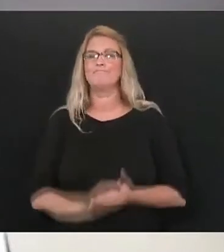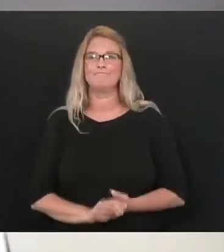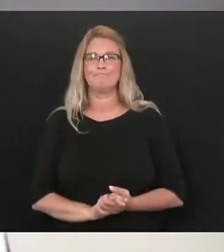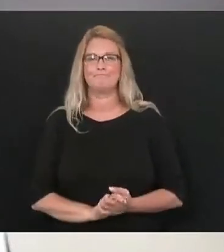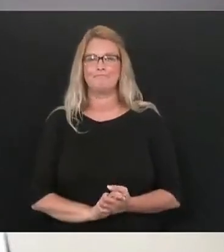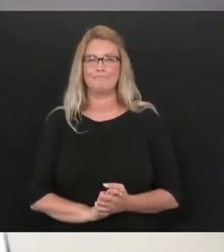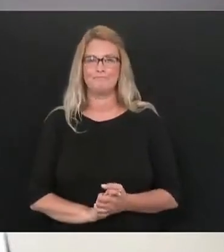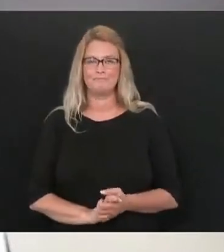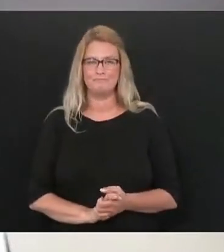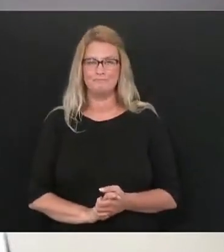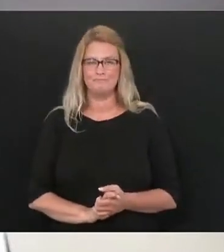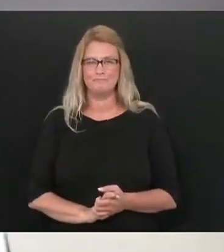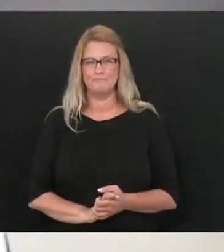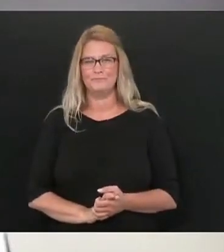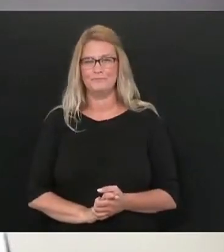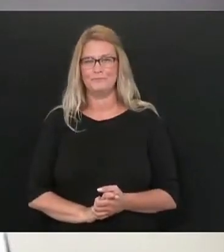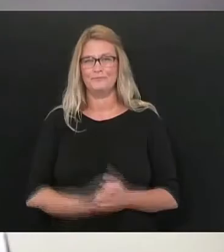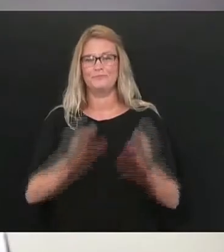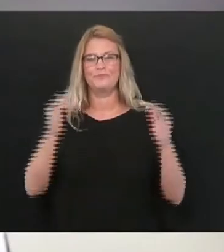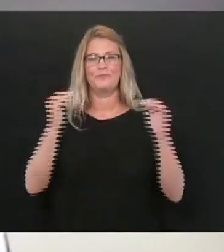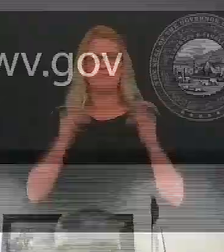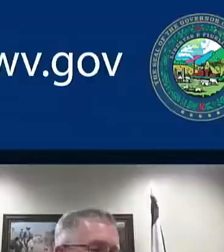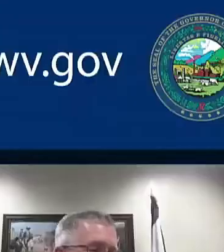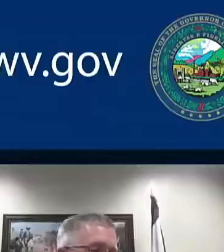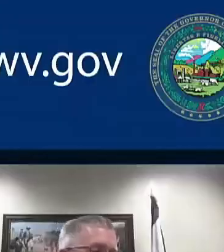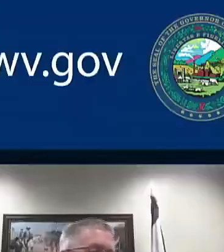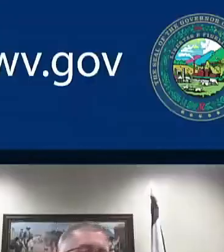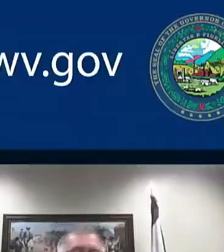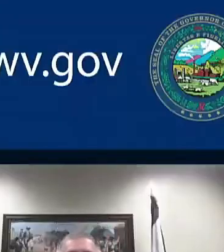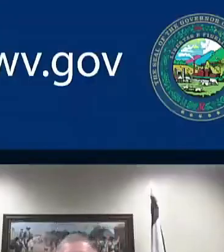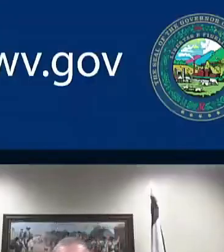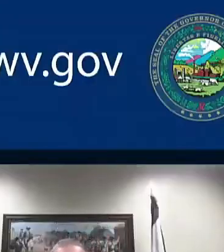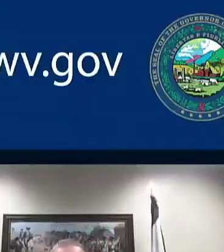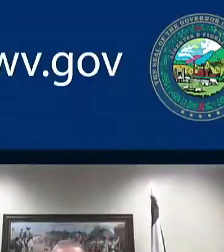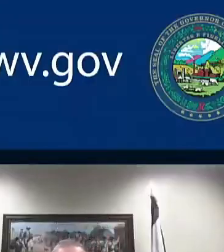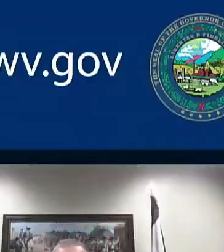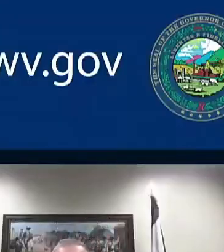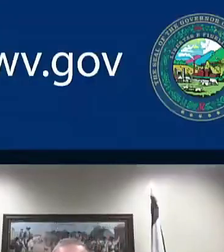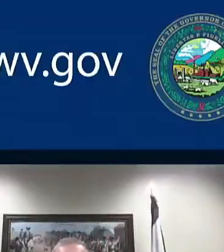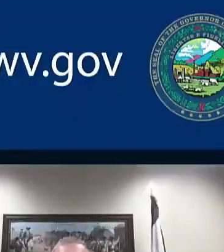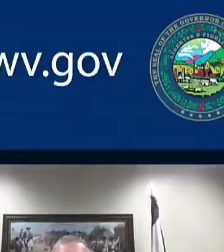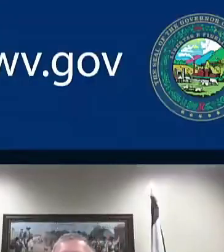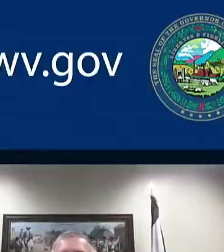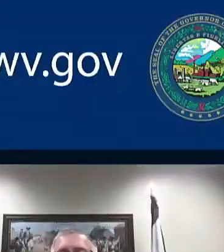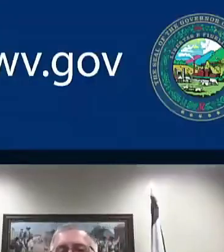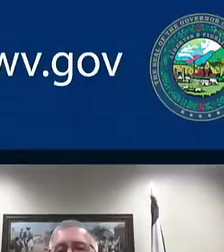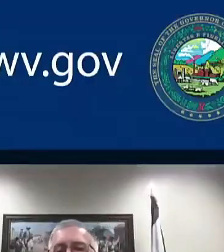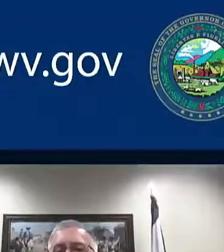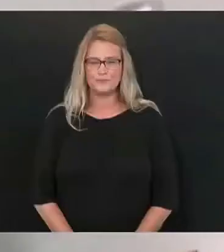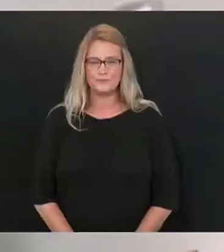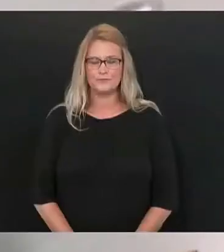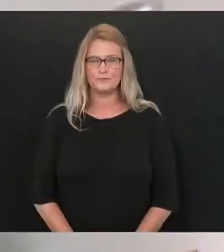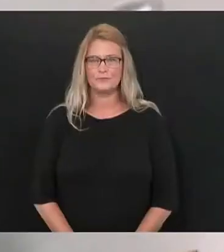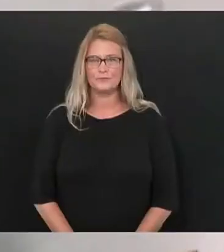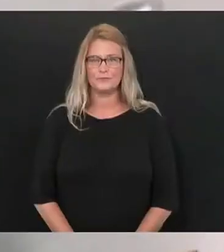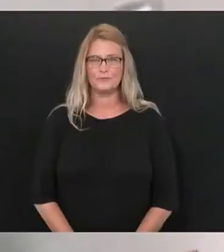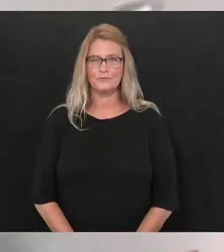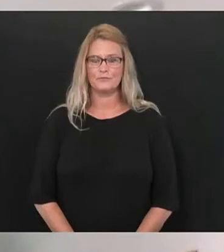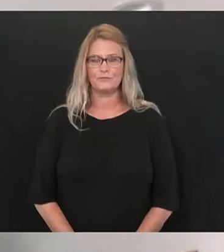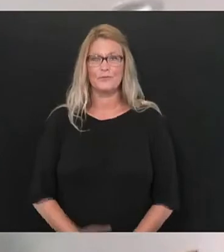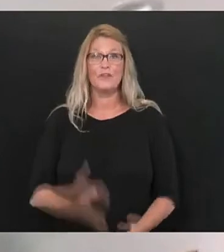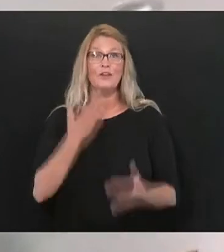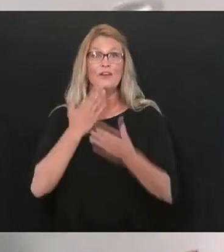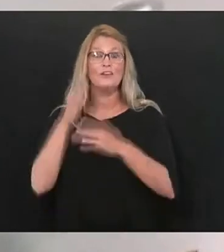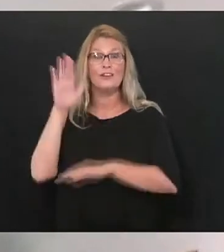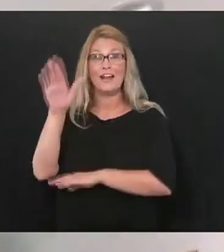all right thank you general next to Dr. Clay Marsh our coronavirus czar well good afternoon I want